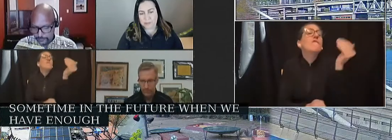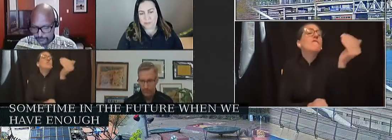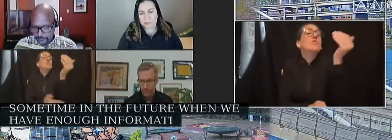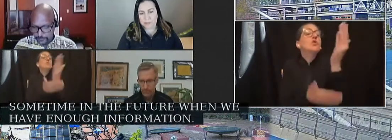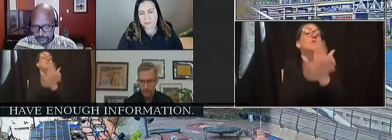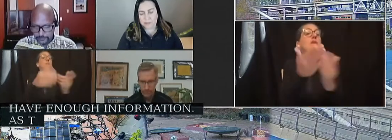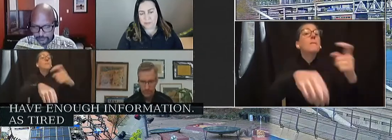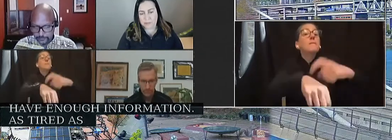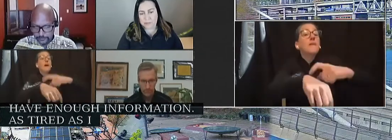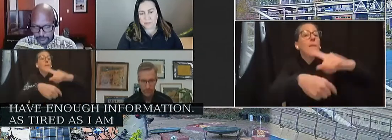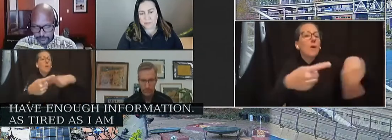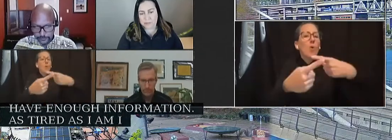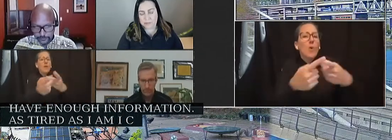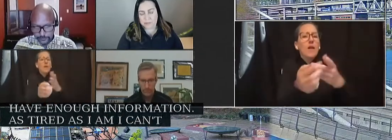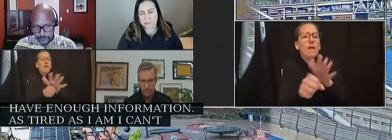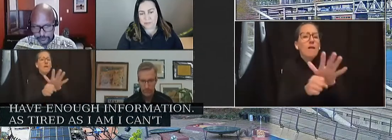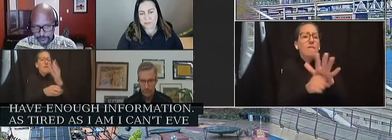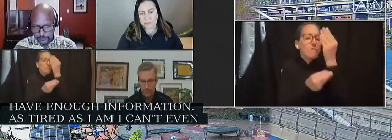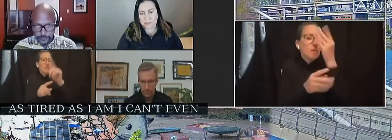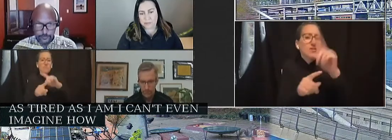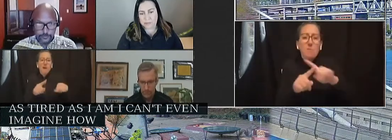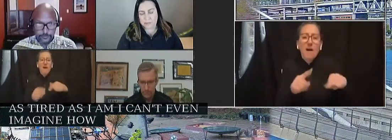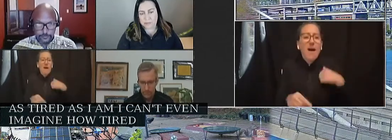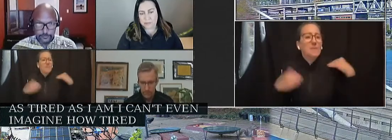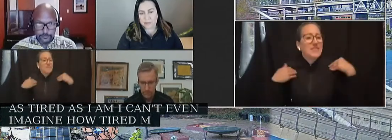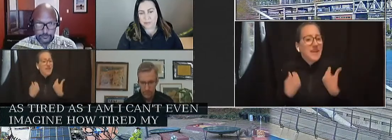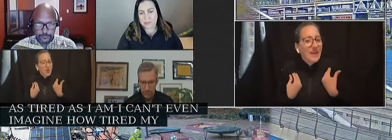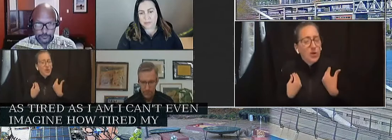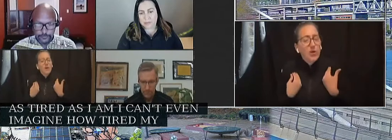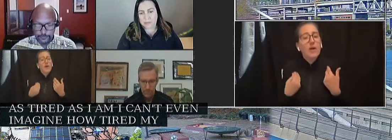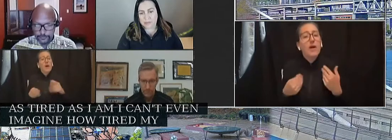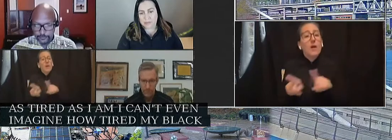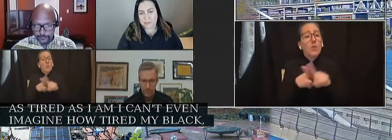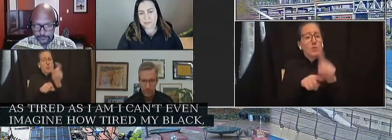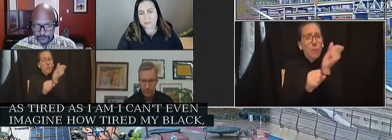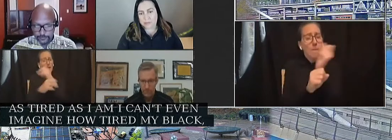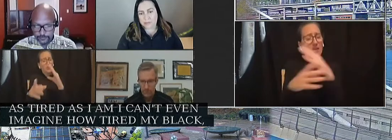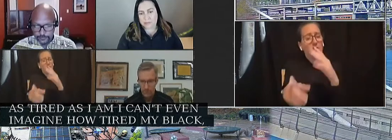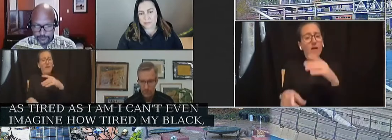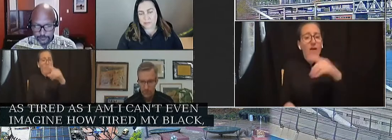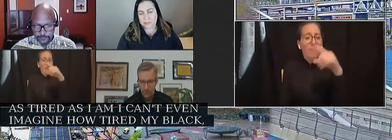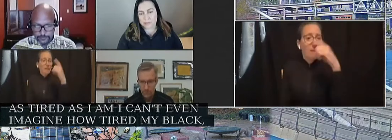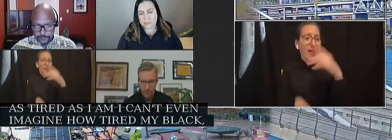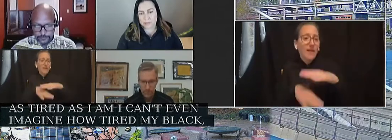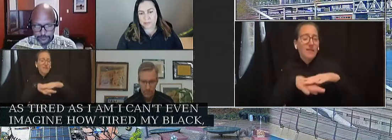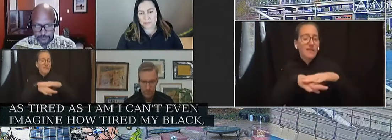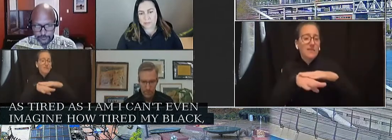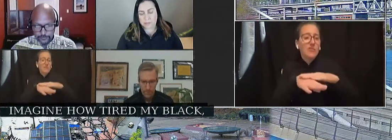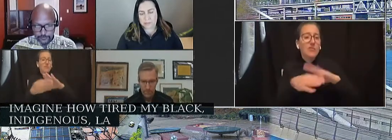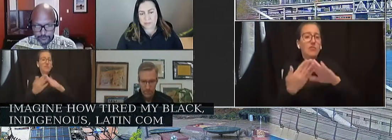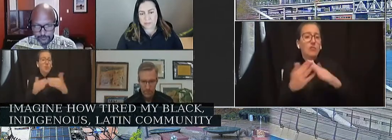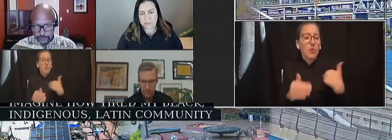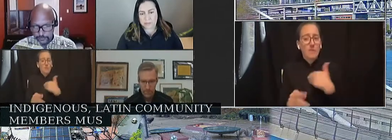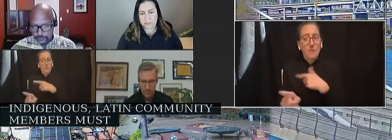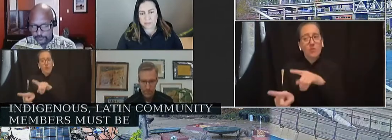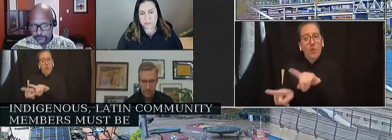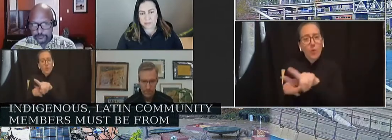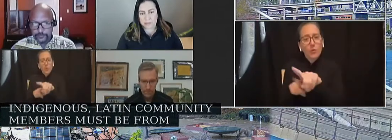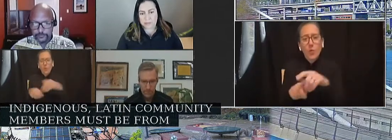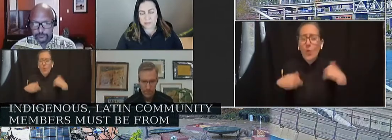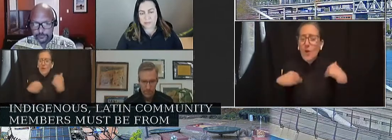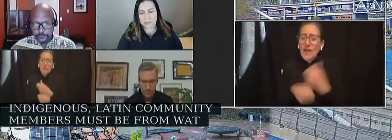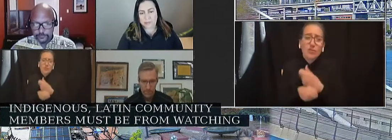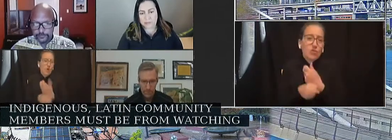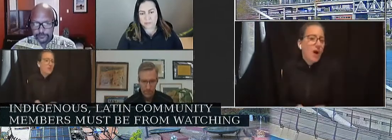I am, I can't even imagine how tired my Black, Indigenous, Latinx community members must be from watching these patterns play out in their communities through decades